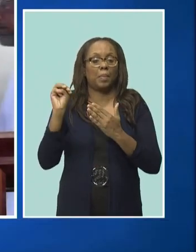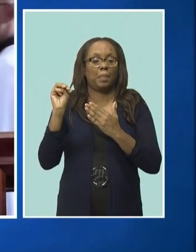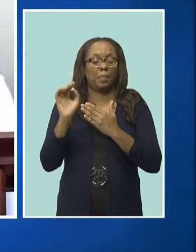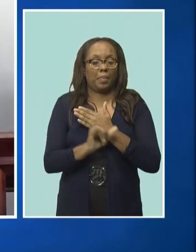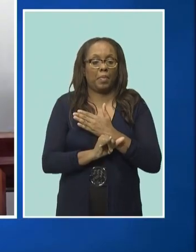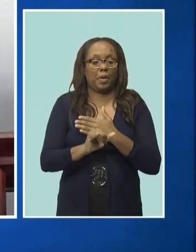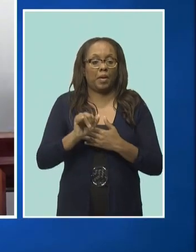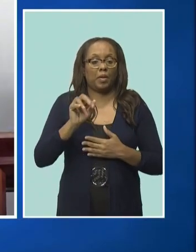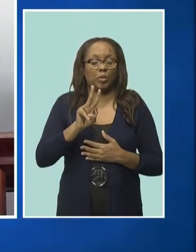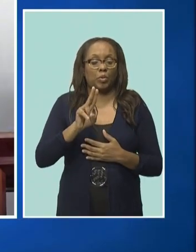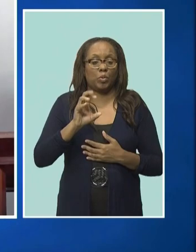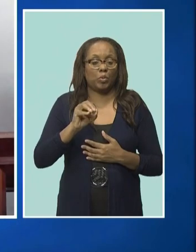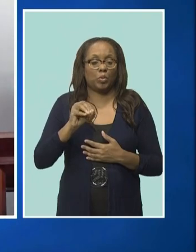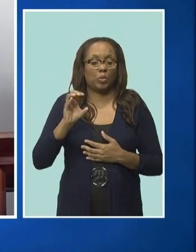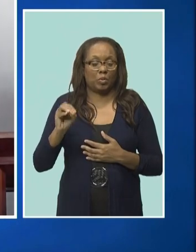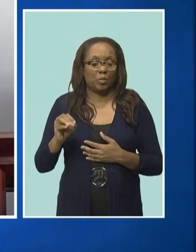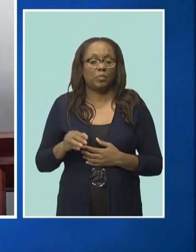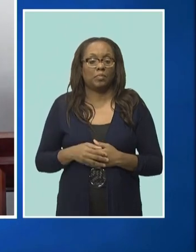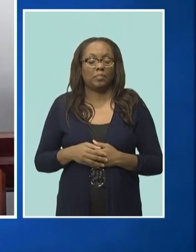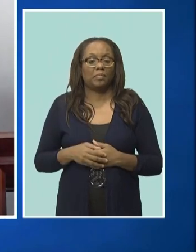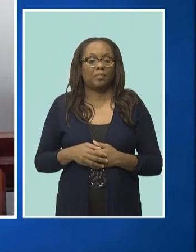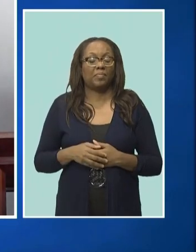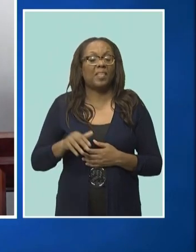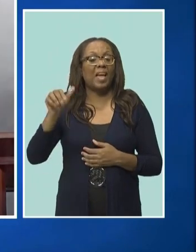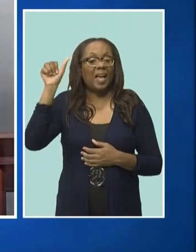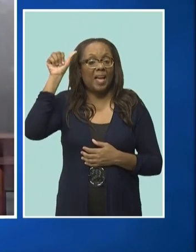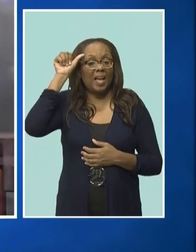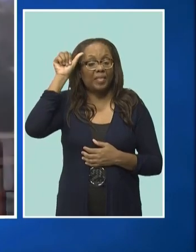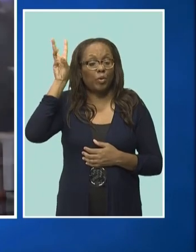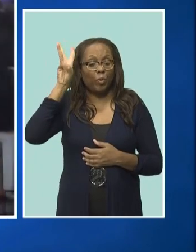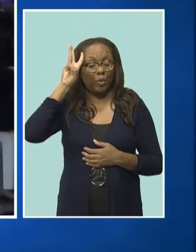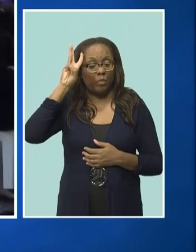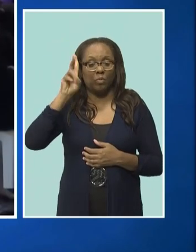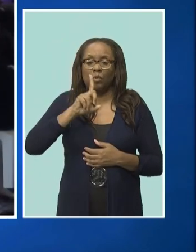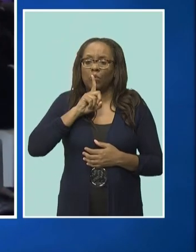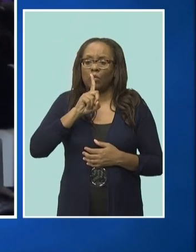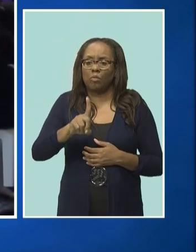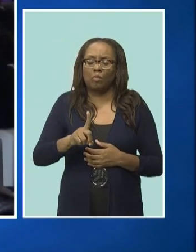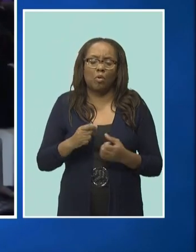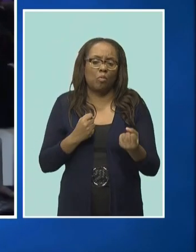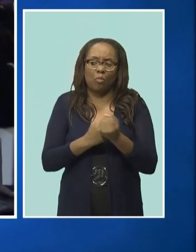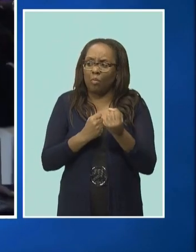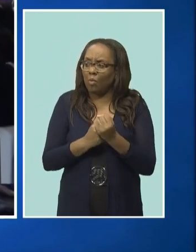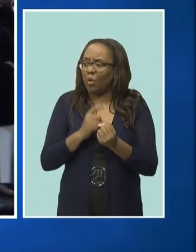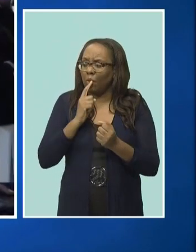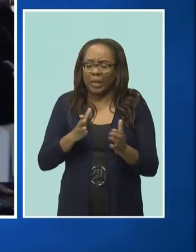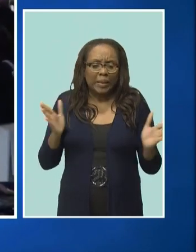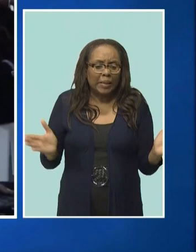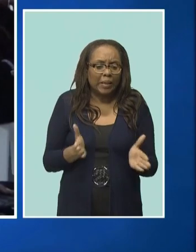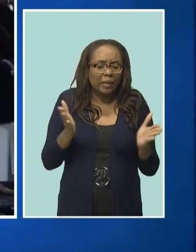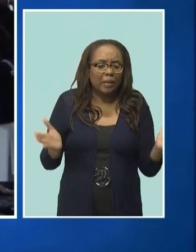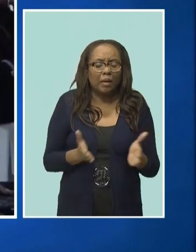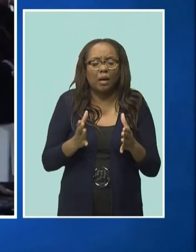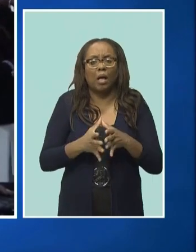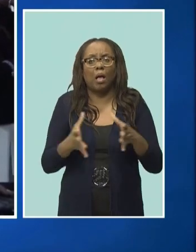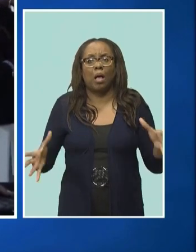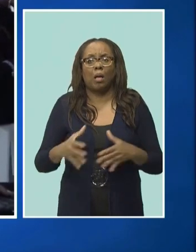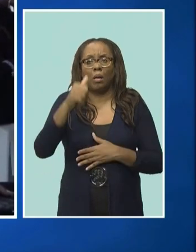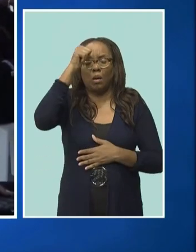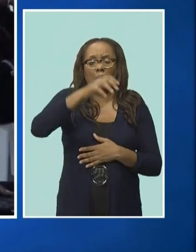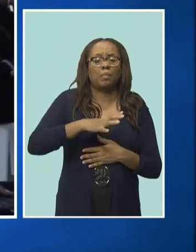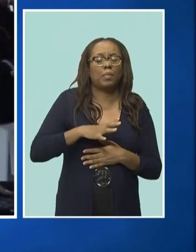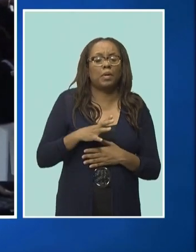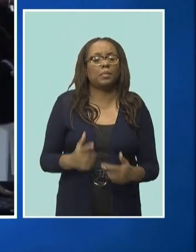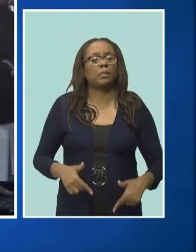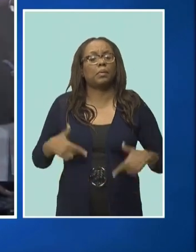Anthony was a dedicated and very supportive member. He was instrumental in encouraging many men who reside in the parts of St.